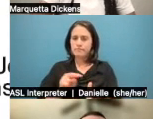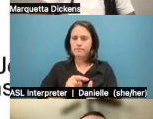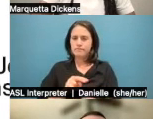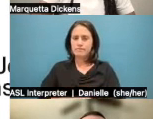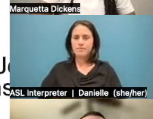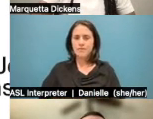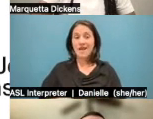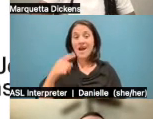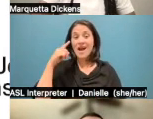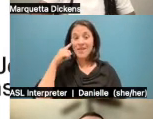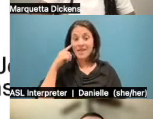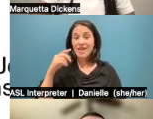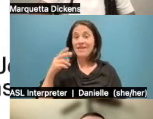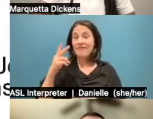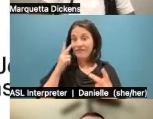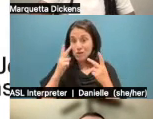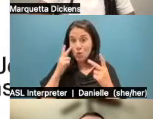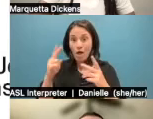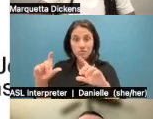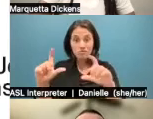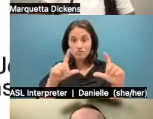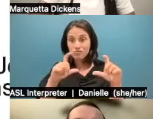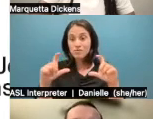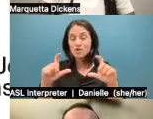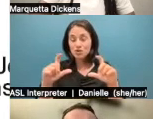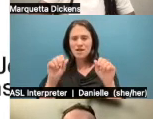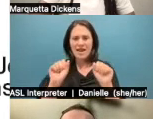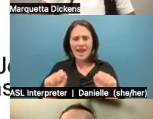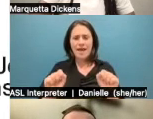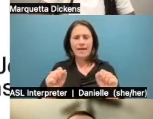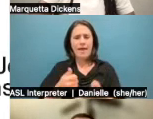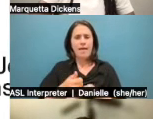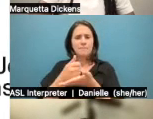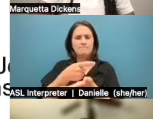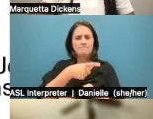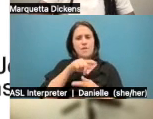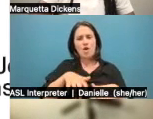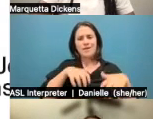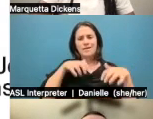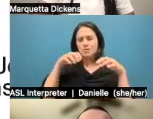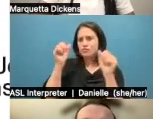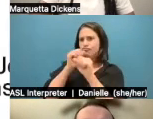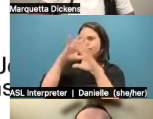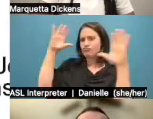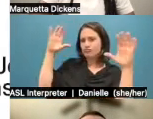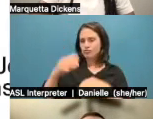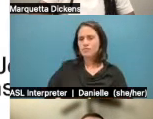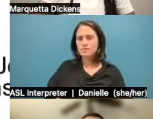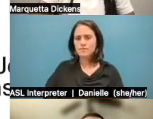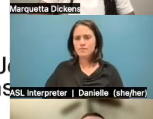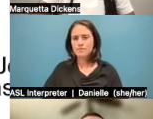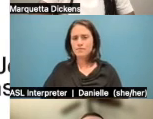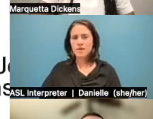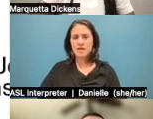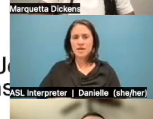visuals can expand what I call the climate imagination. So like visuals can take science, um, and engage people, uh,